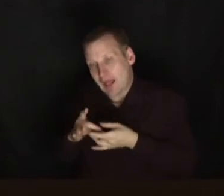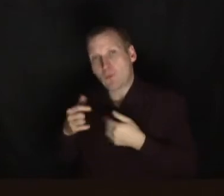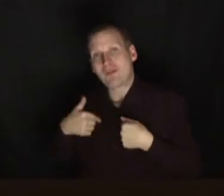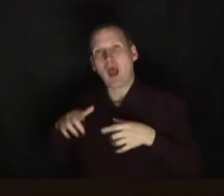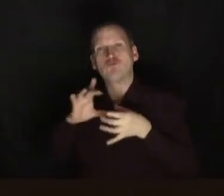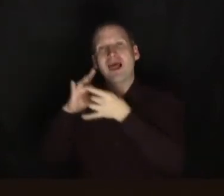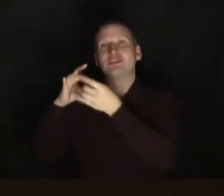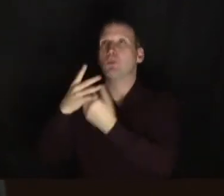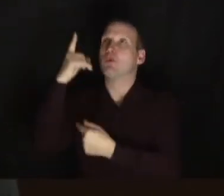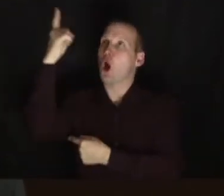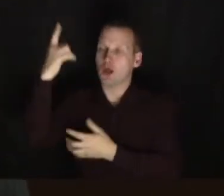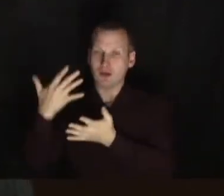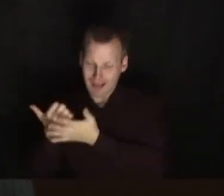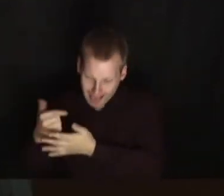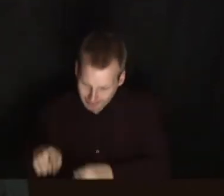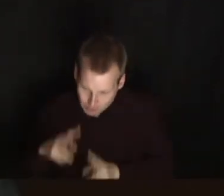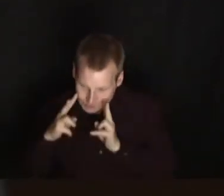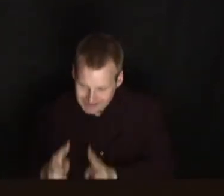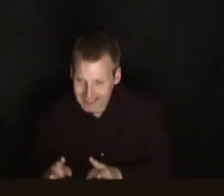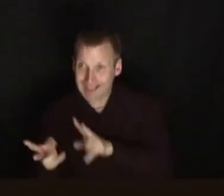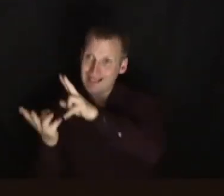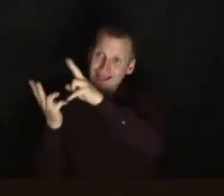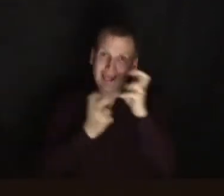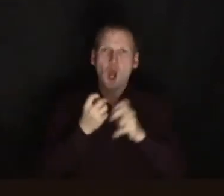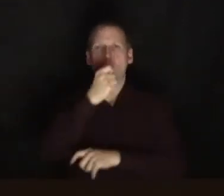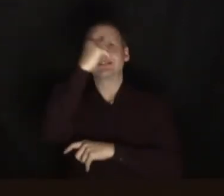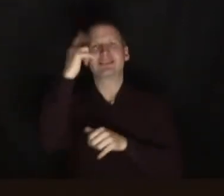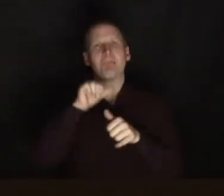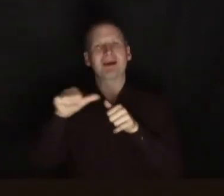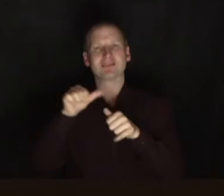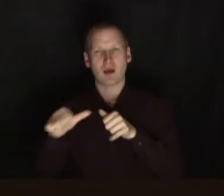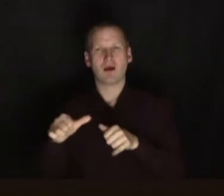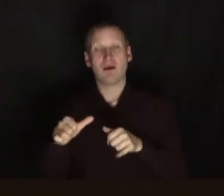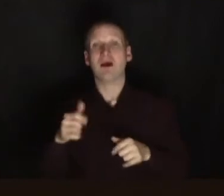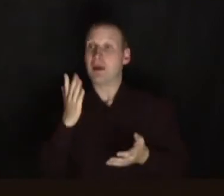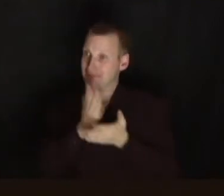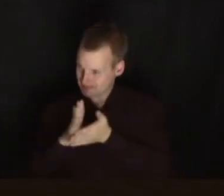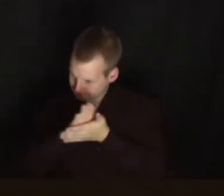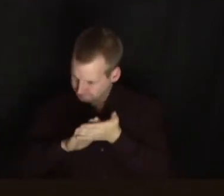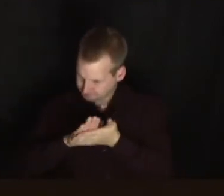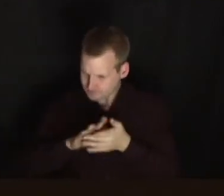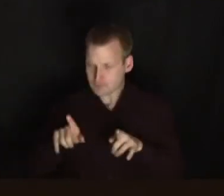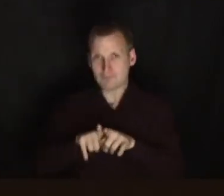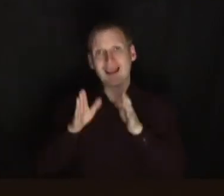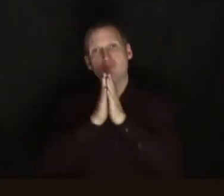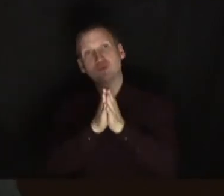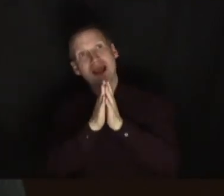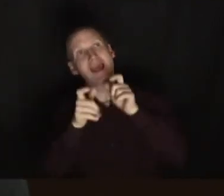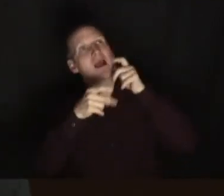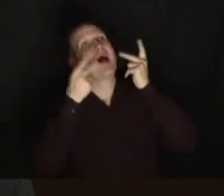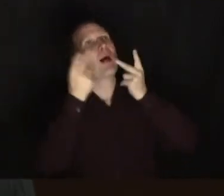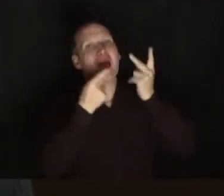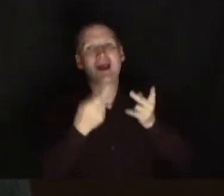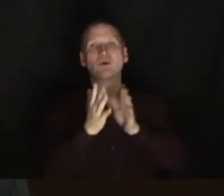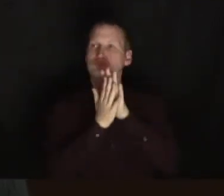God. Helping them to see or hear or understand better and those can be tiny tweaks. Things like praying out loud or letting them